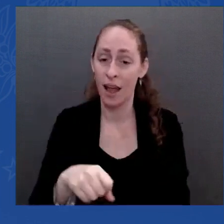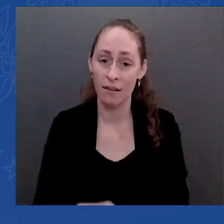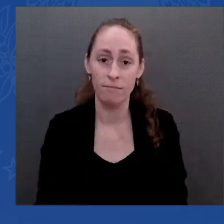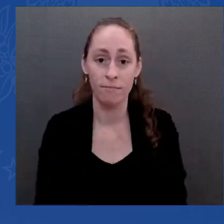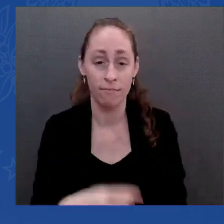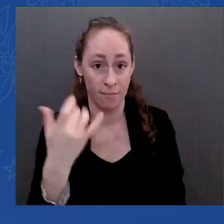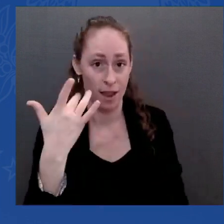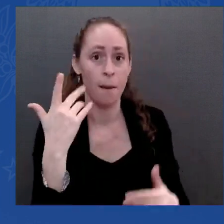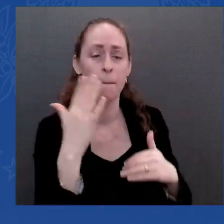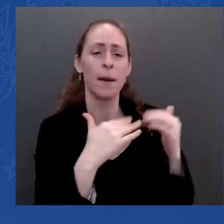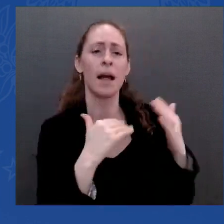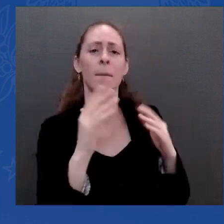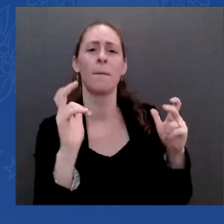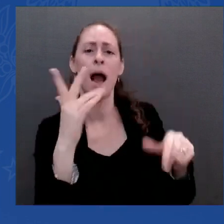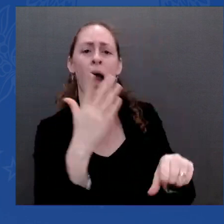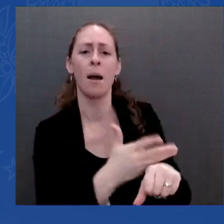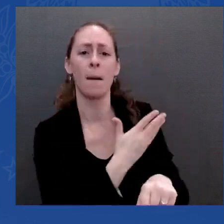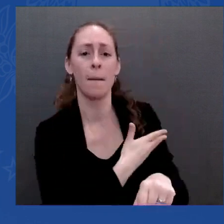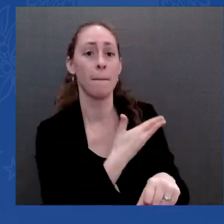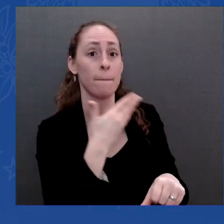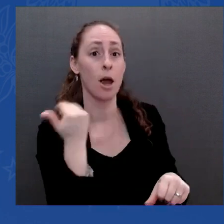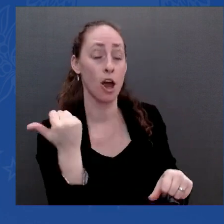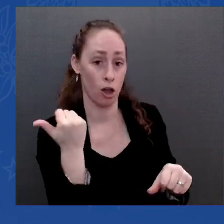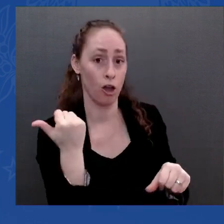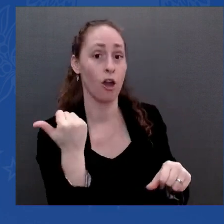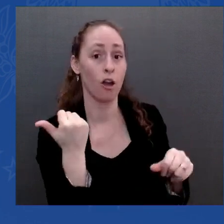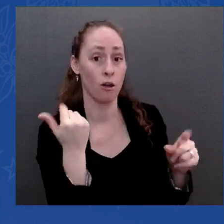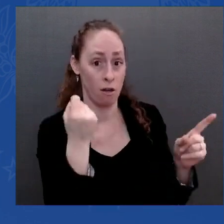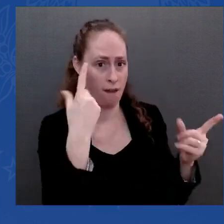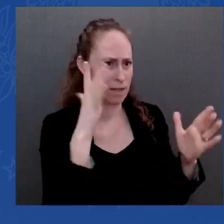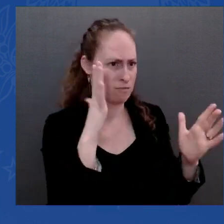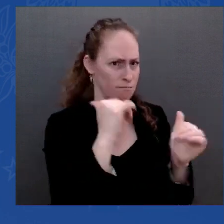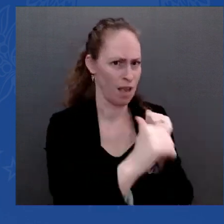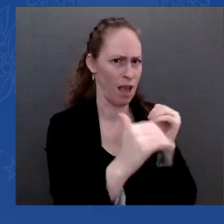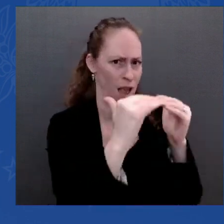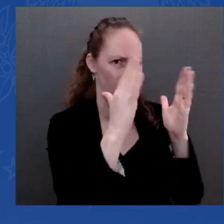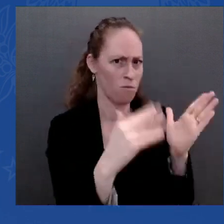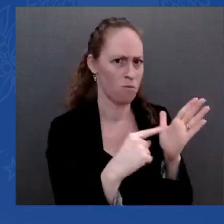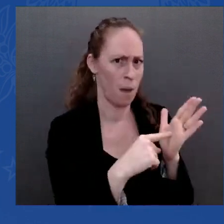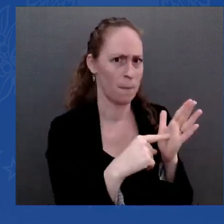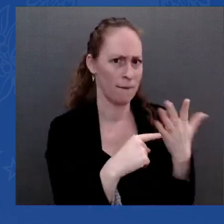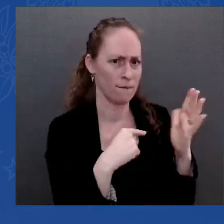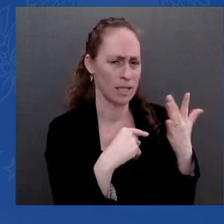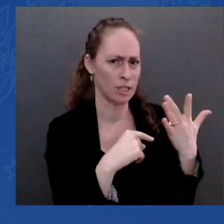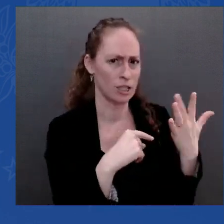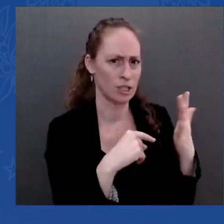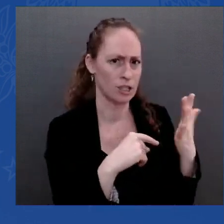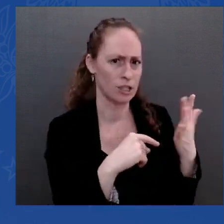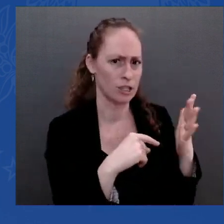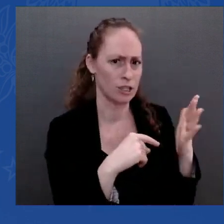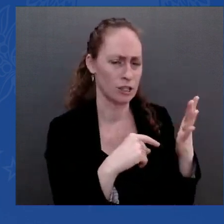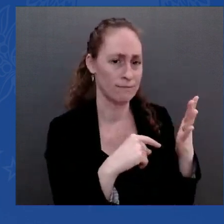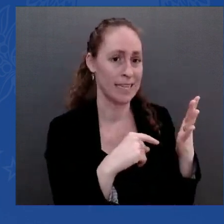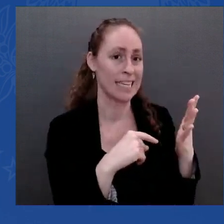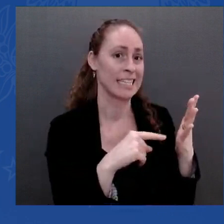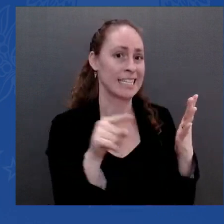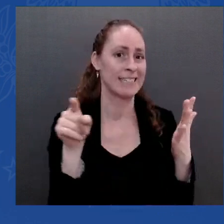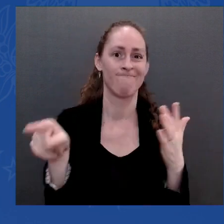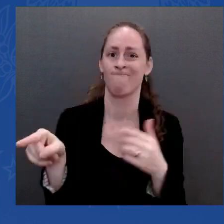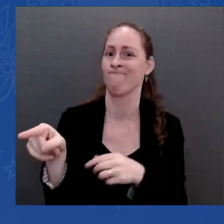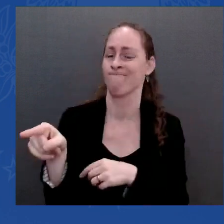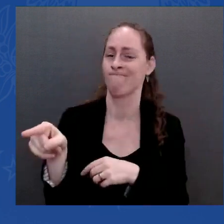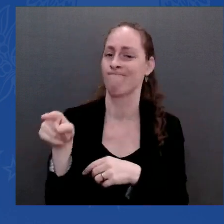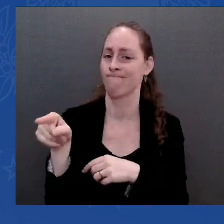Representatives, we can do that. Now we just have to get it through the United States Senate. And we're